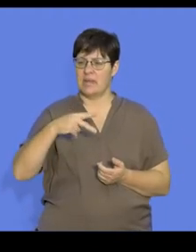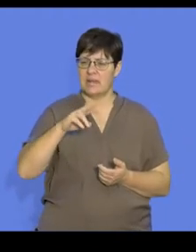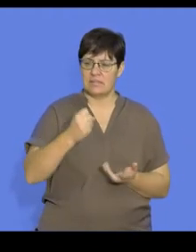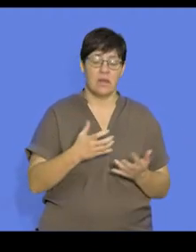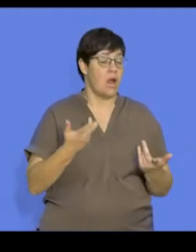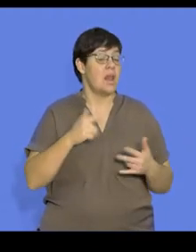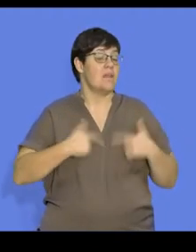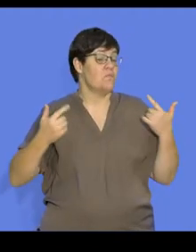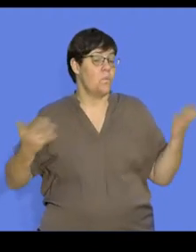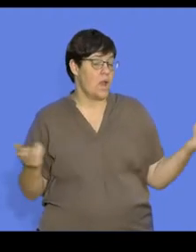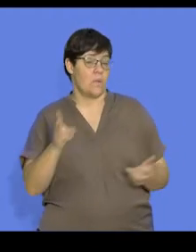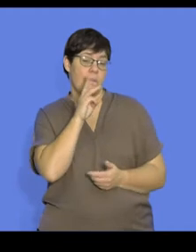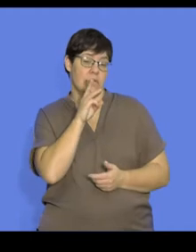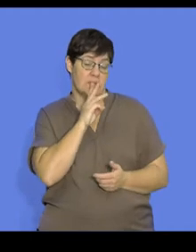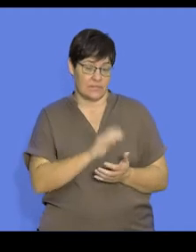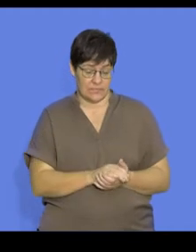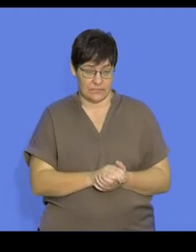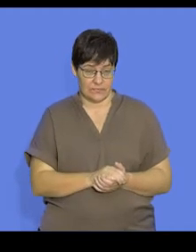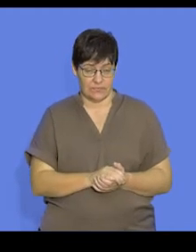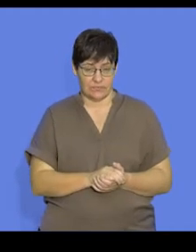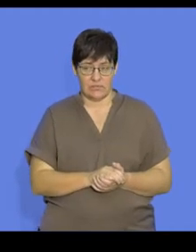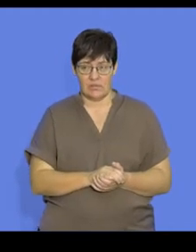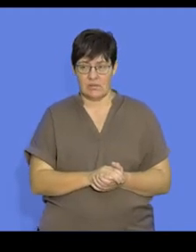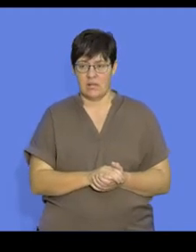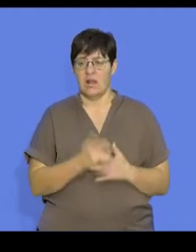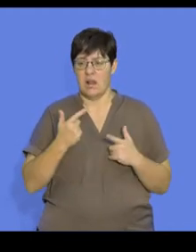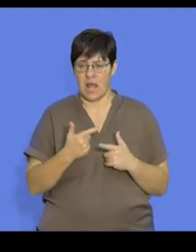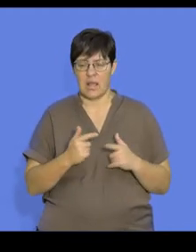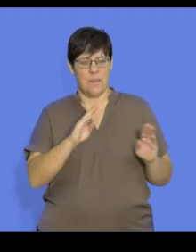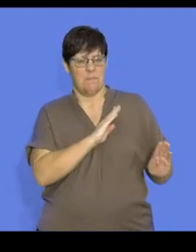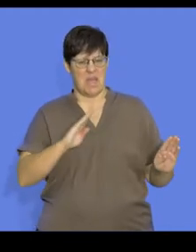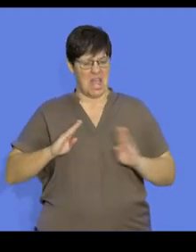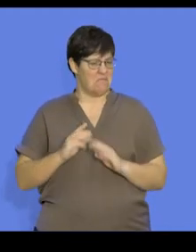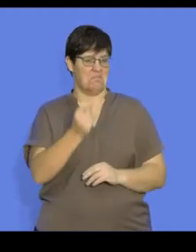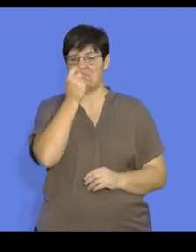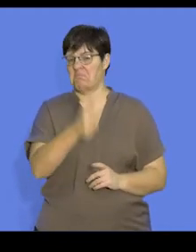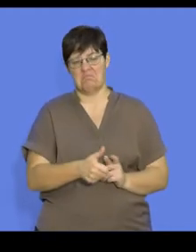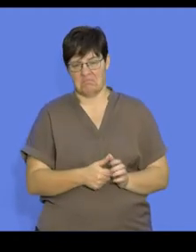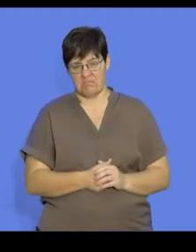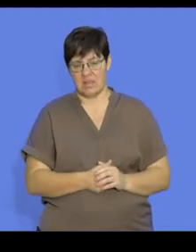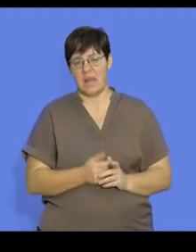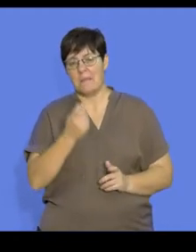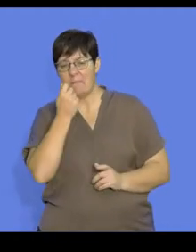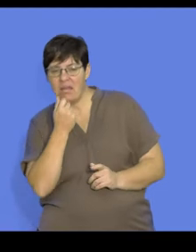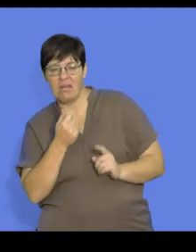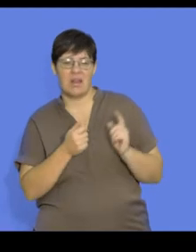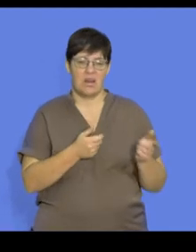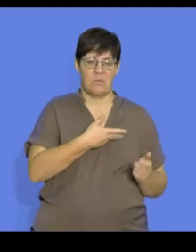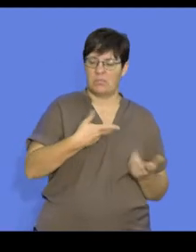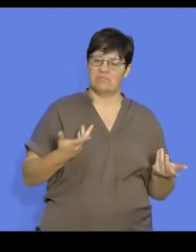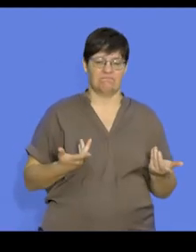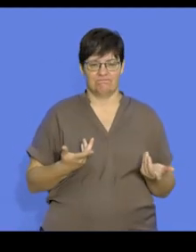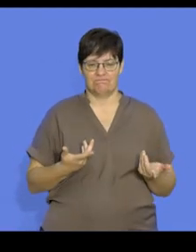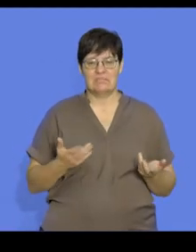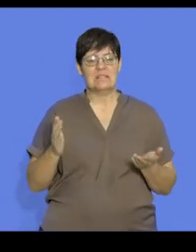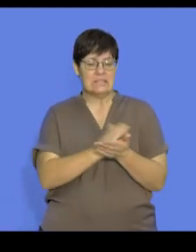living in water. There is very little cooperative behaviour that is required between the male and the females. There